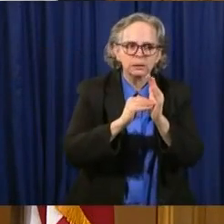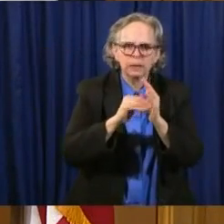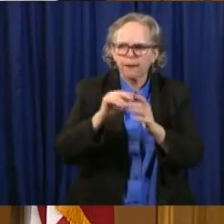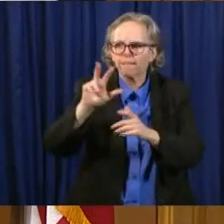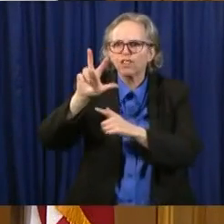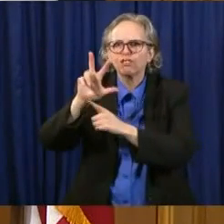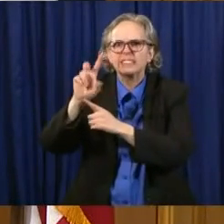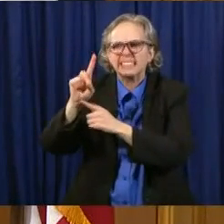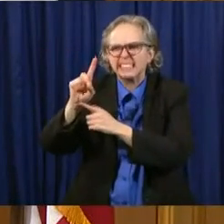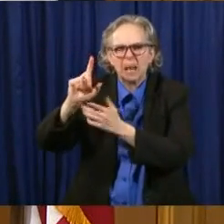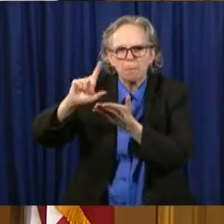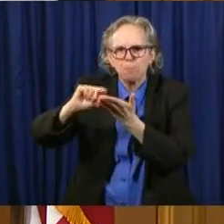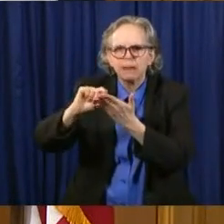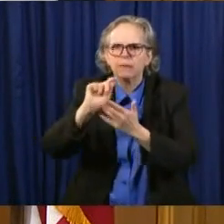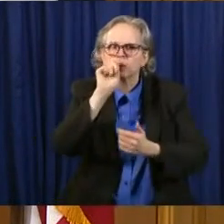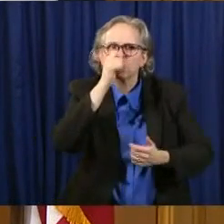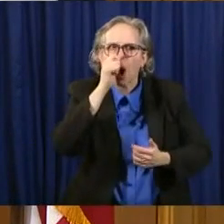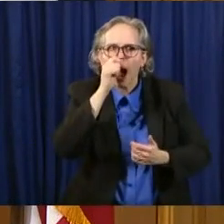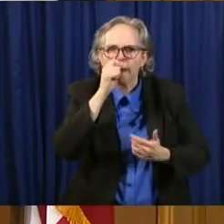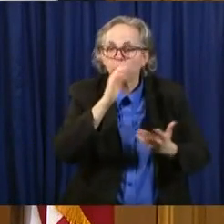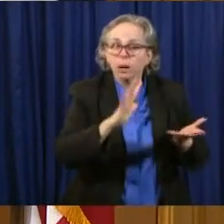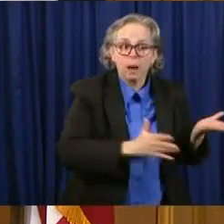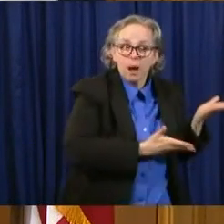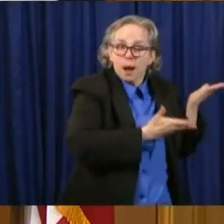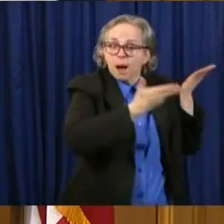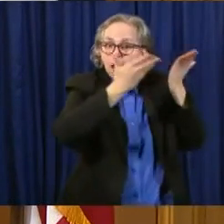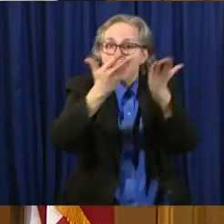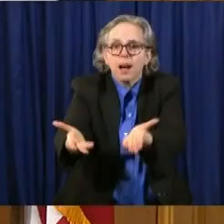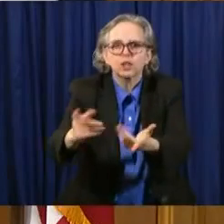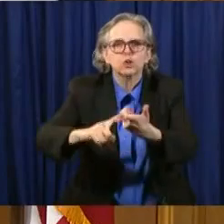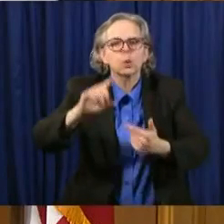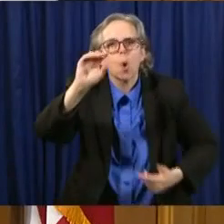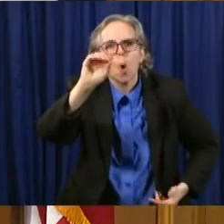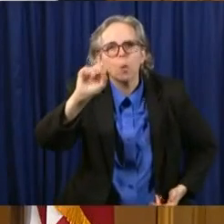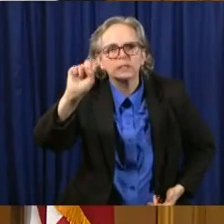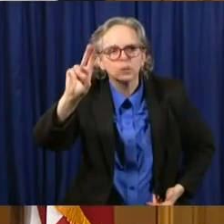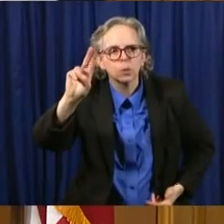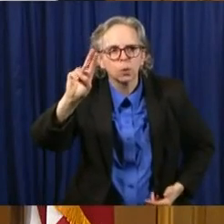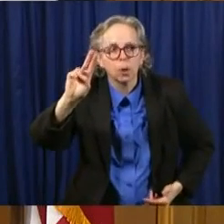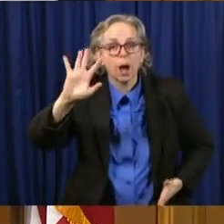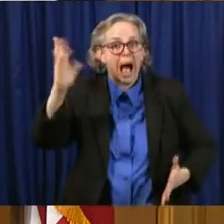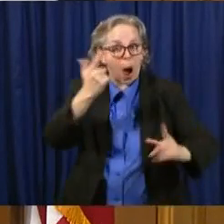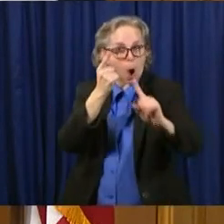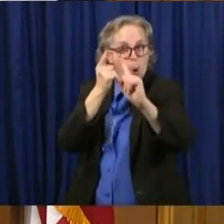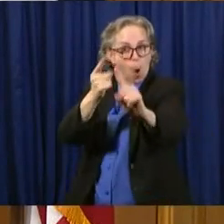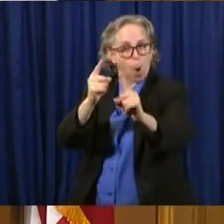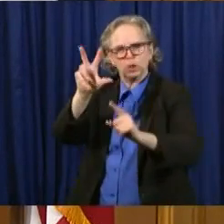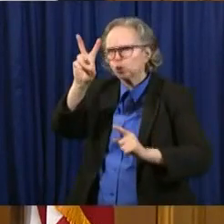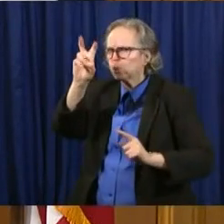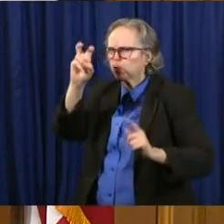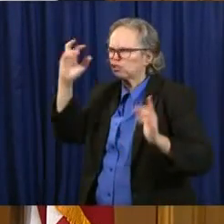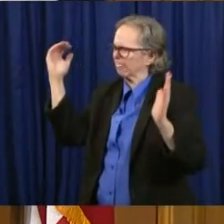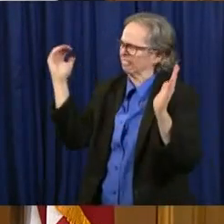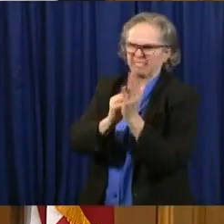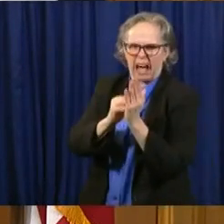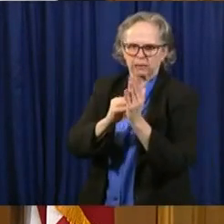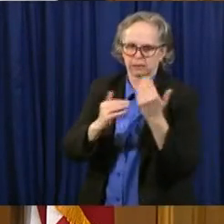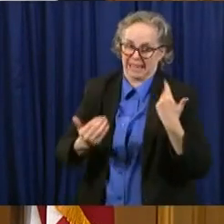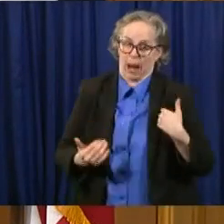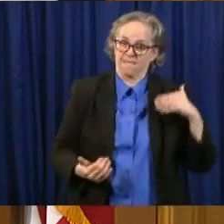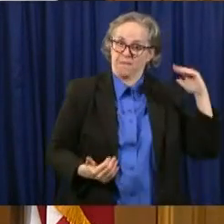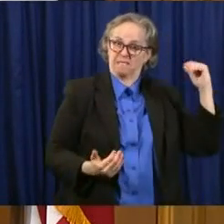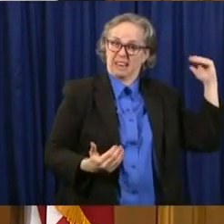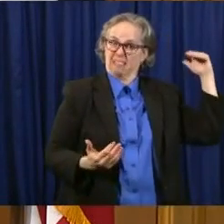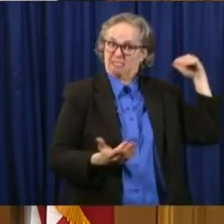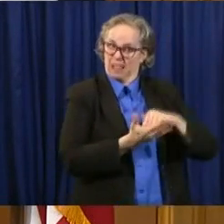to Ohio State with a target of 200,000 swabs and swab kits to be shared in partnership with our Department of